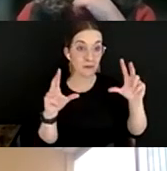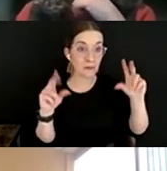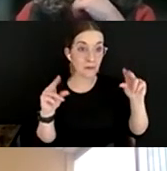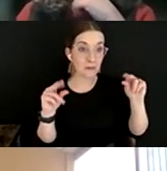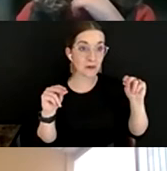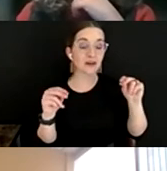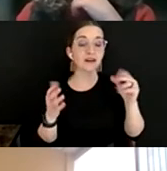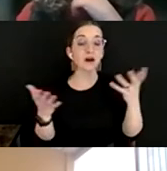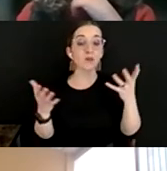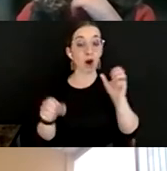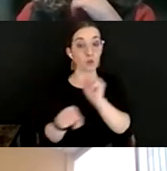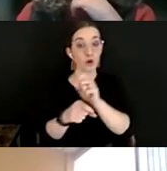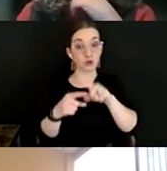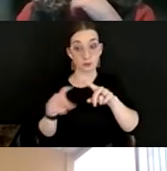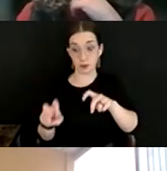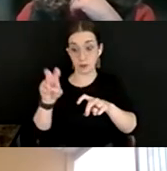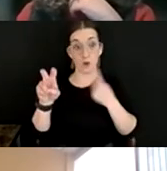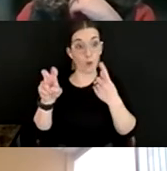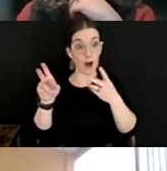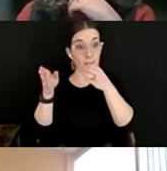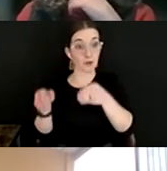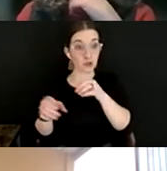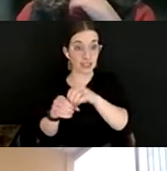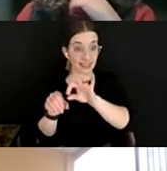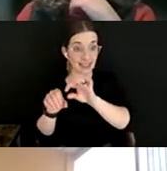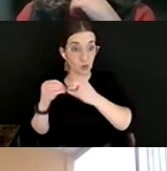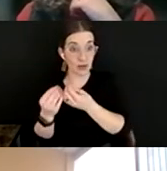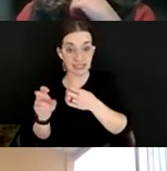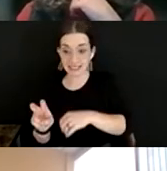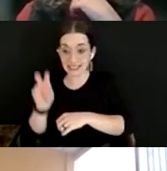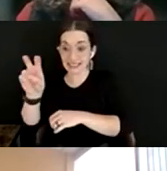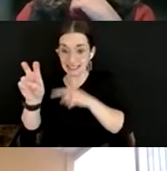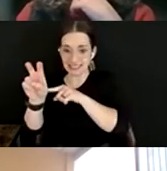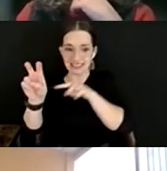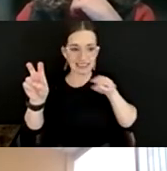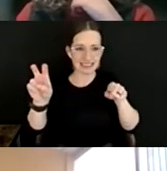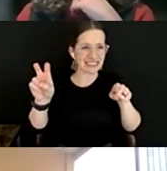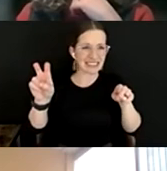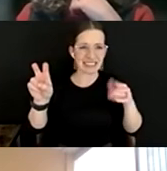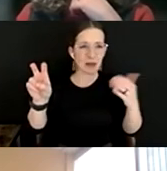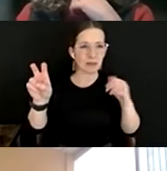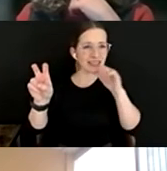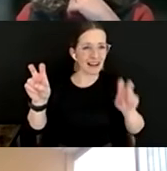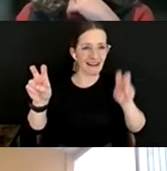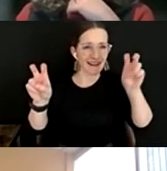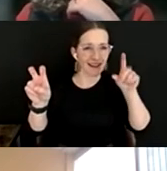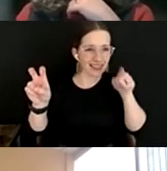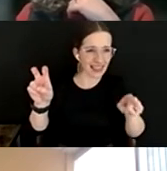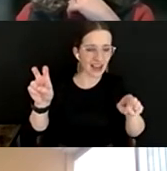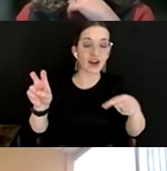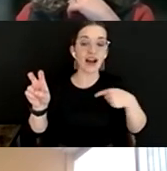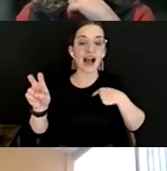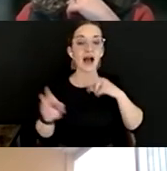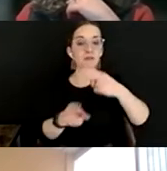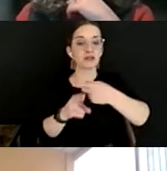in a role in one area of your organization may not be the right thing in another. I mentioned that we hired a new community engagement